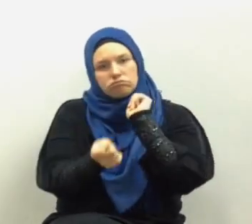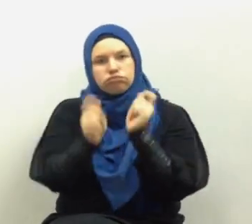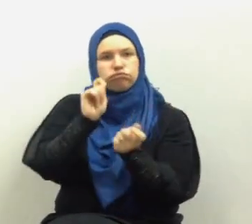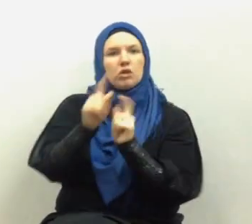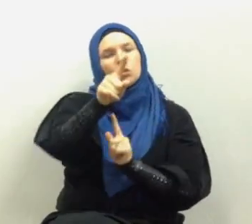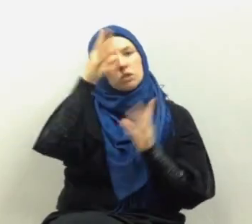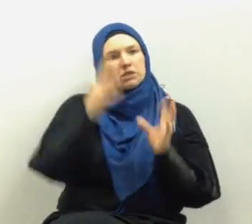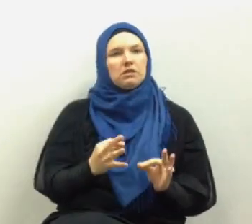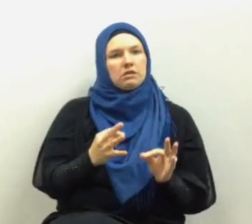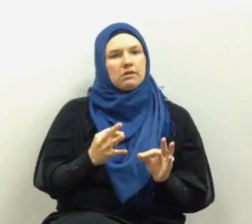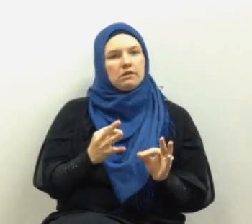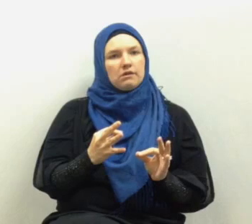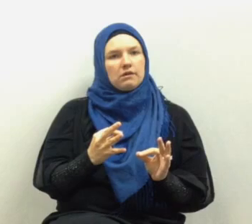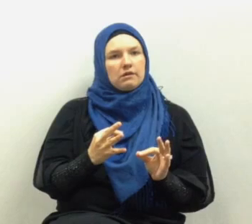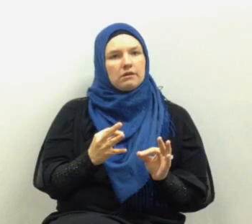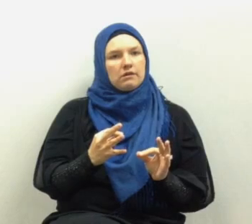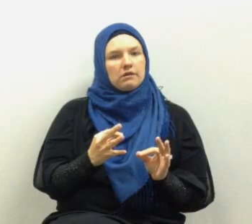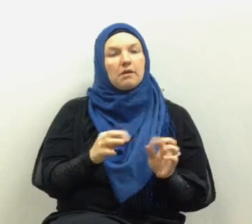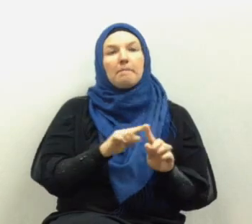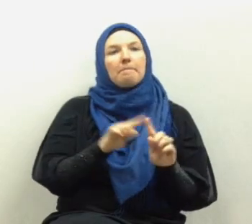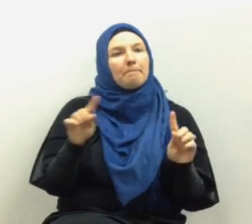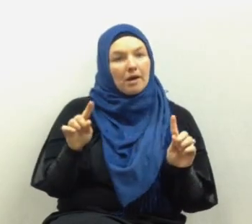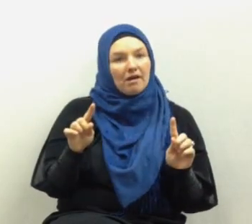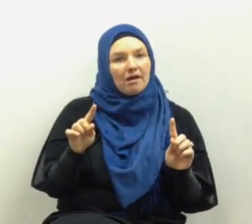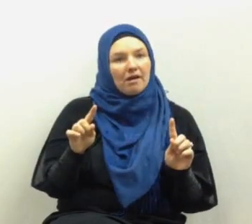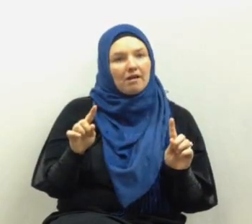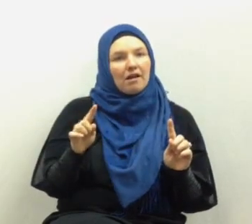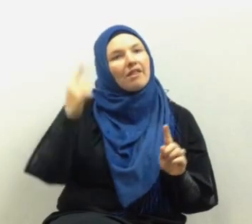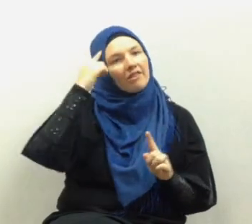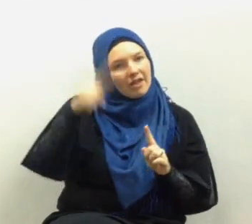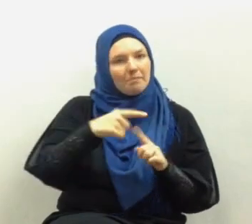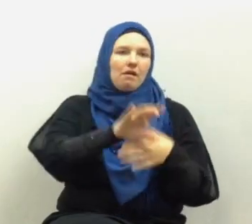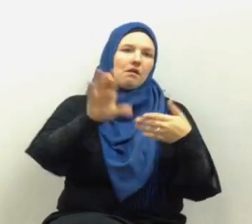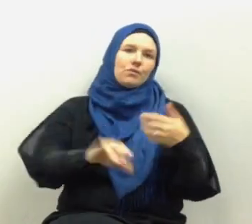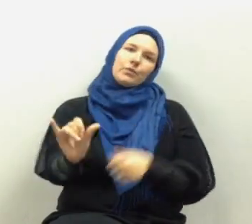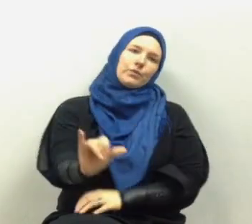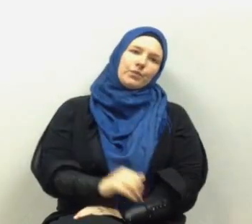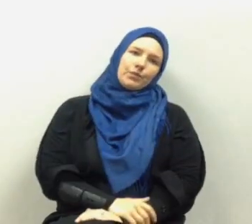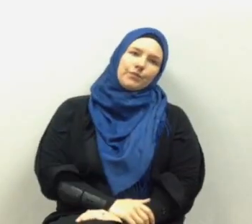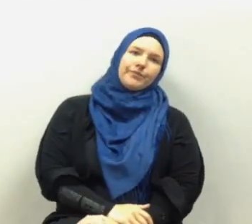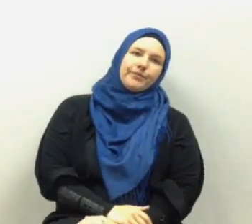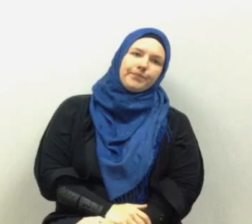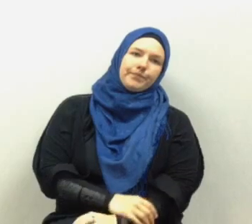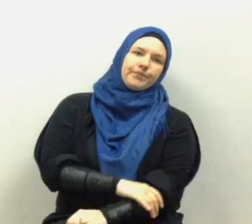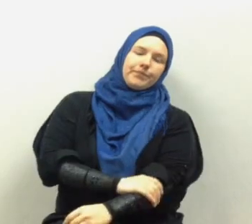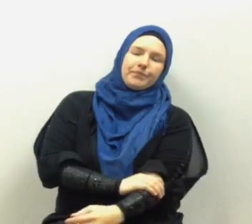and take it where you want but bear the consequences Allah